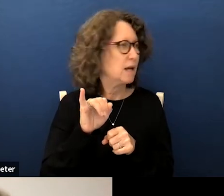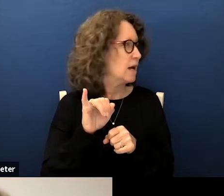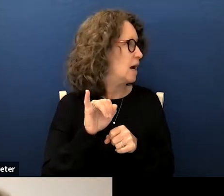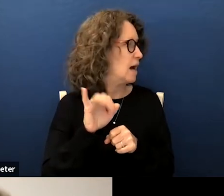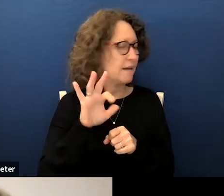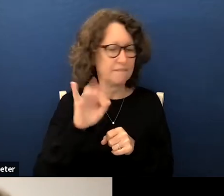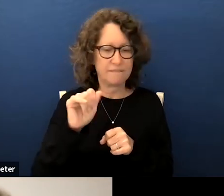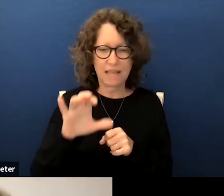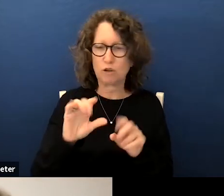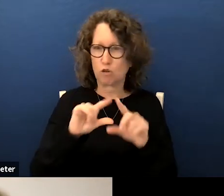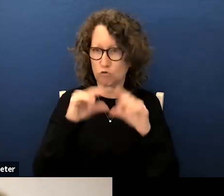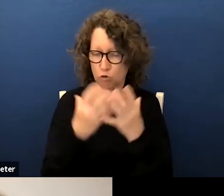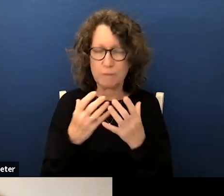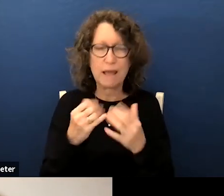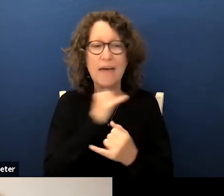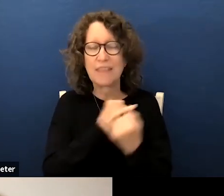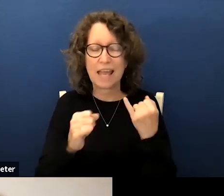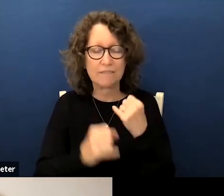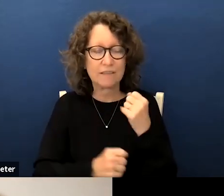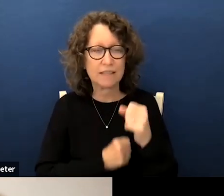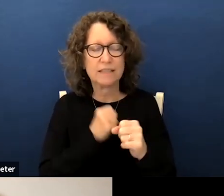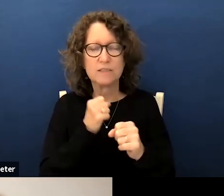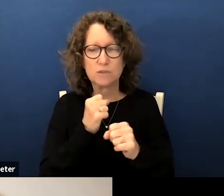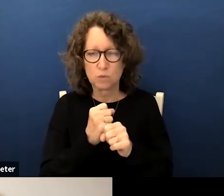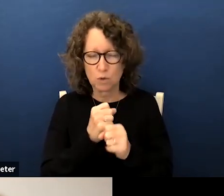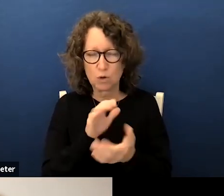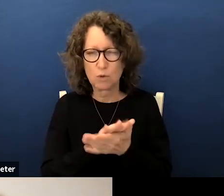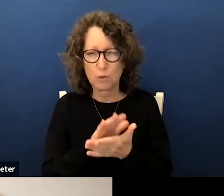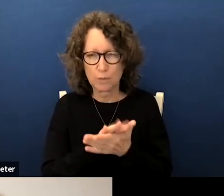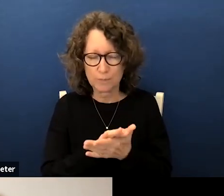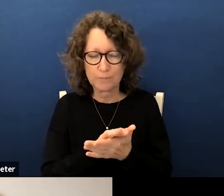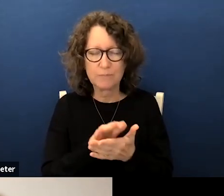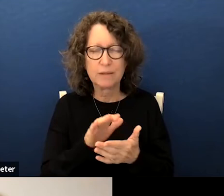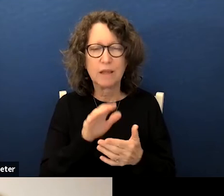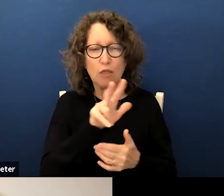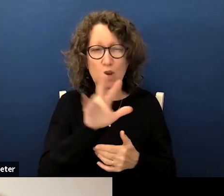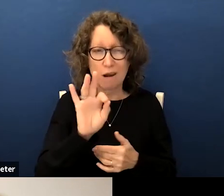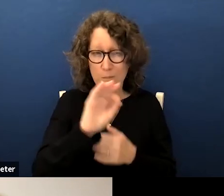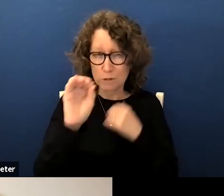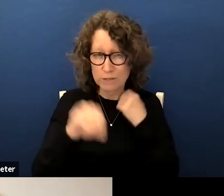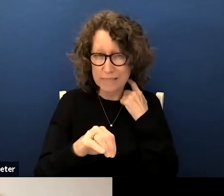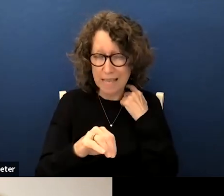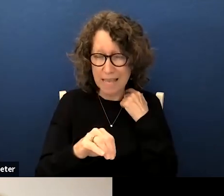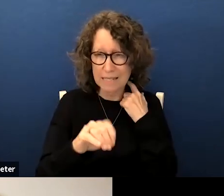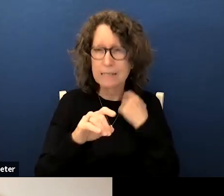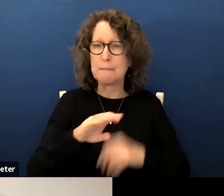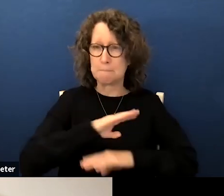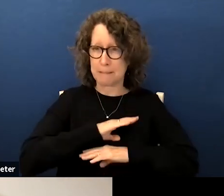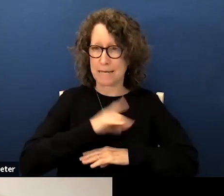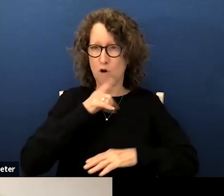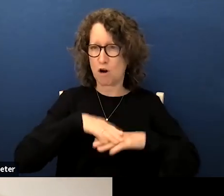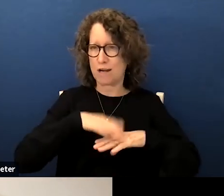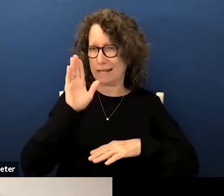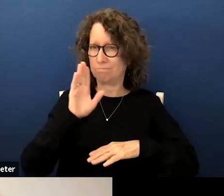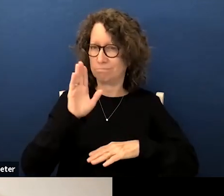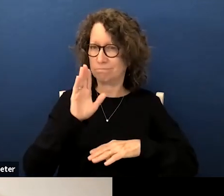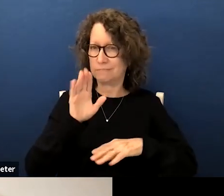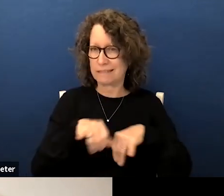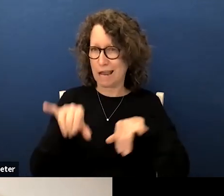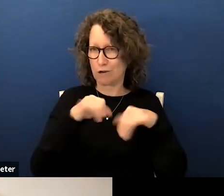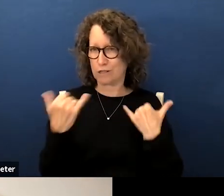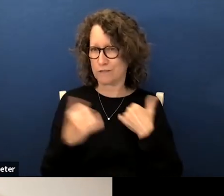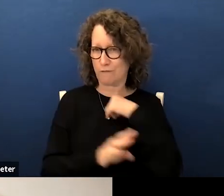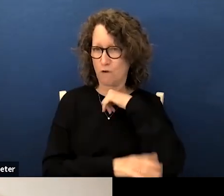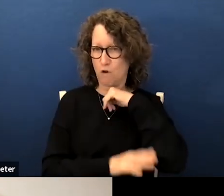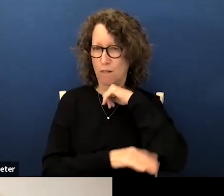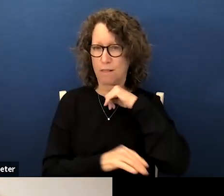at the end of the school year last year and at 39 percent meeting or exceeding standards this fall